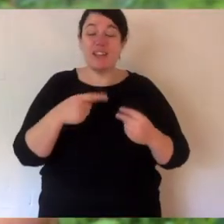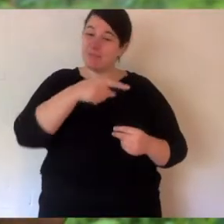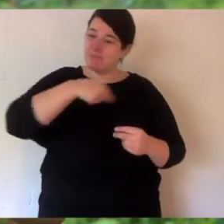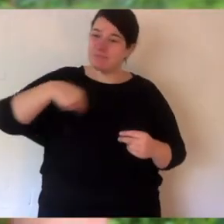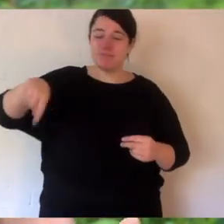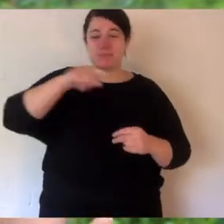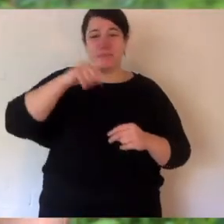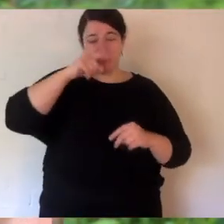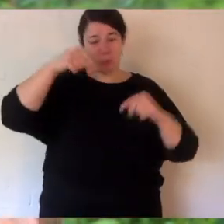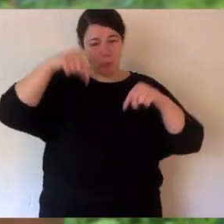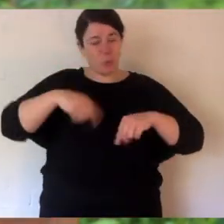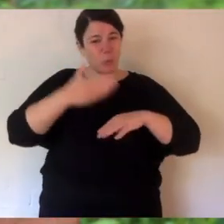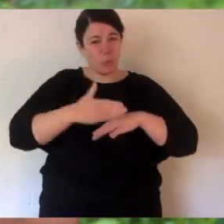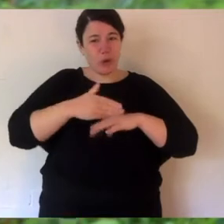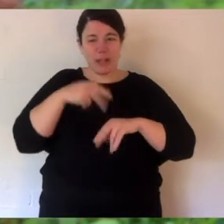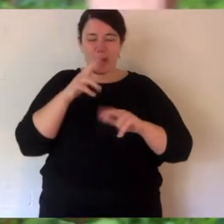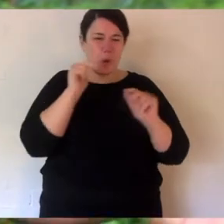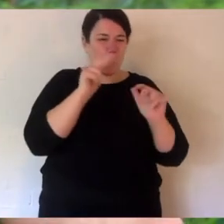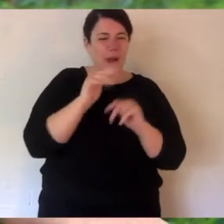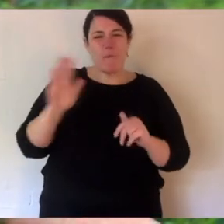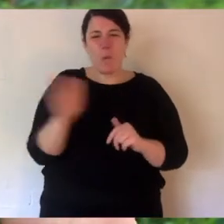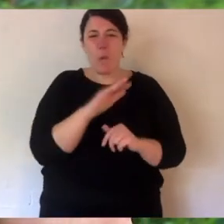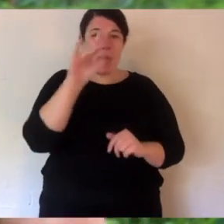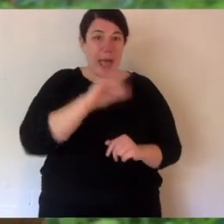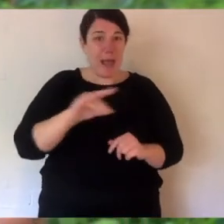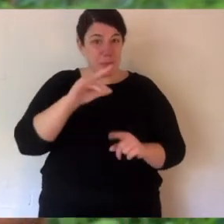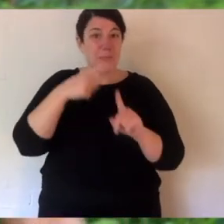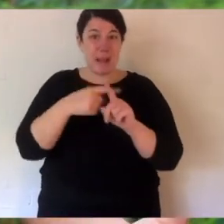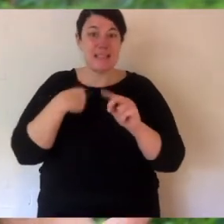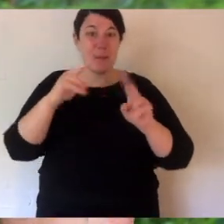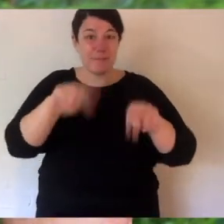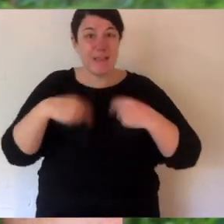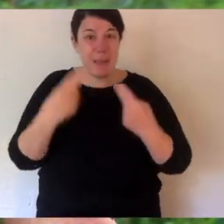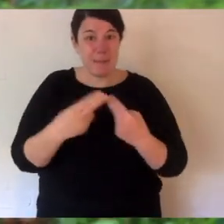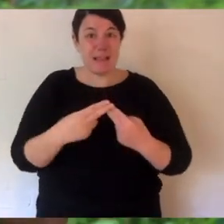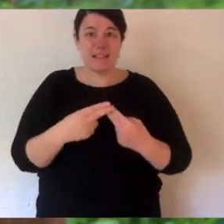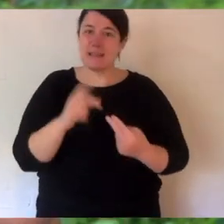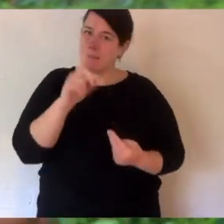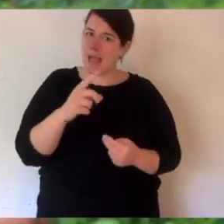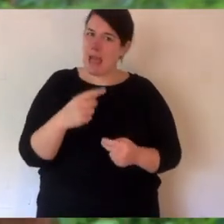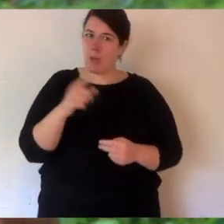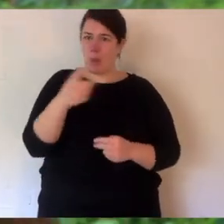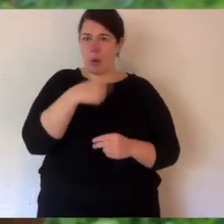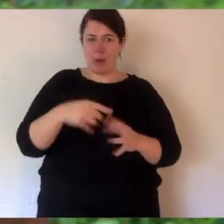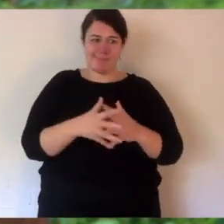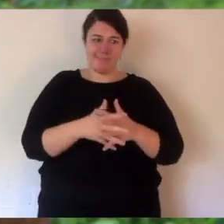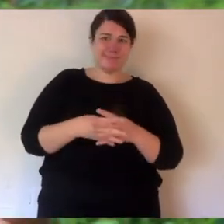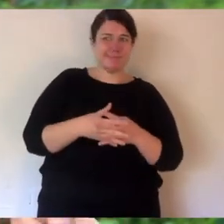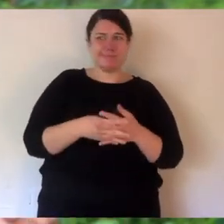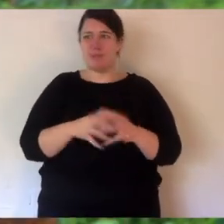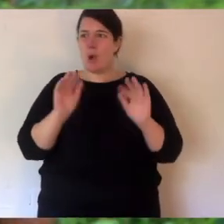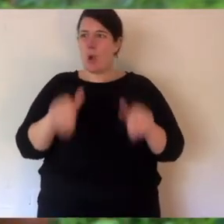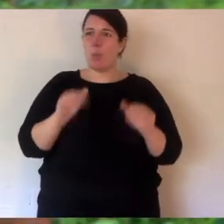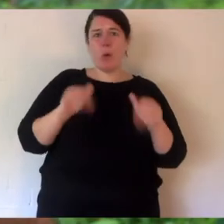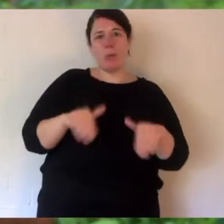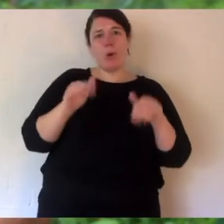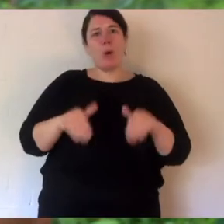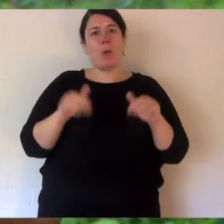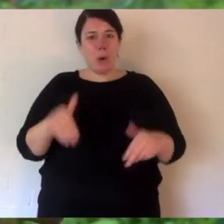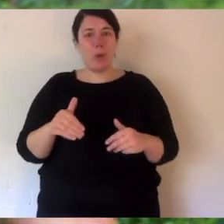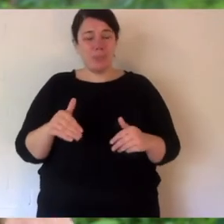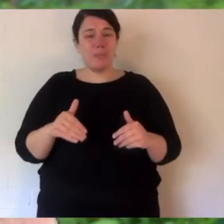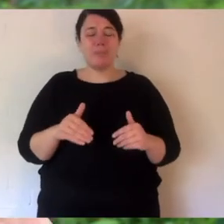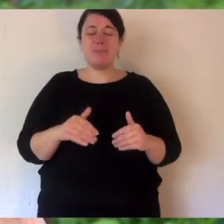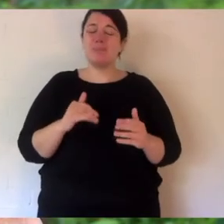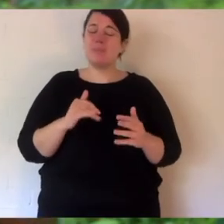The Keepers and I are looking after all of our animals and our families. But we all have a bit of extra time at the moment, like you probably